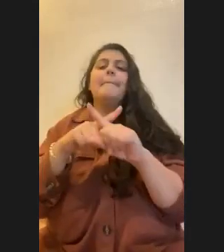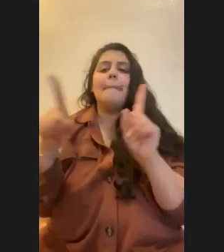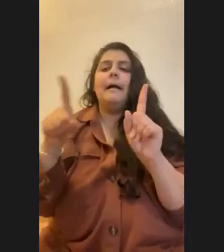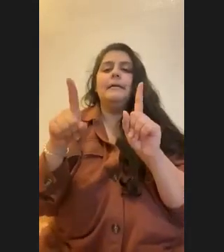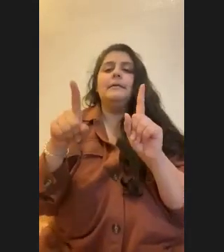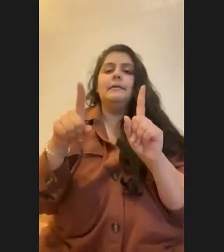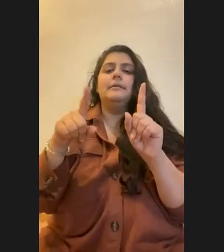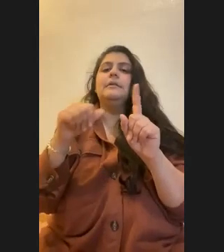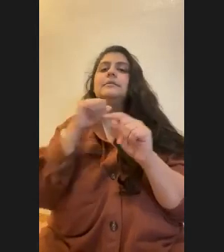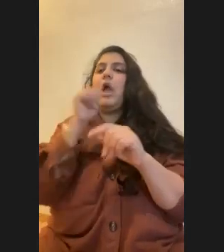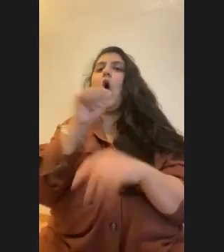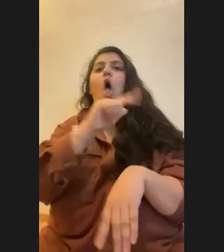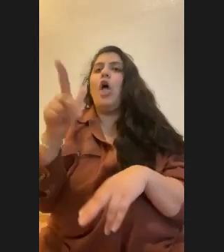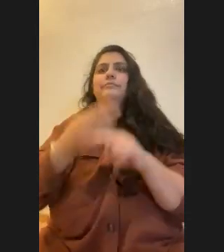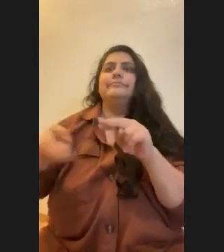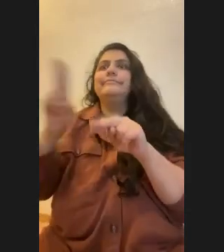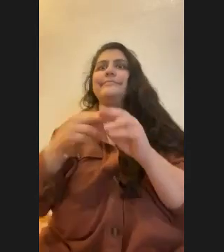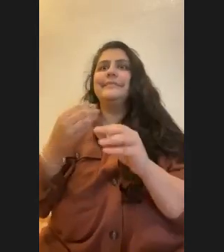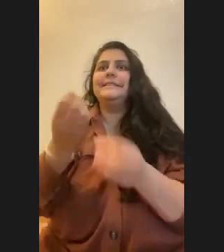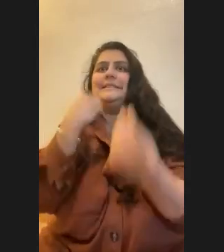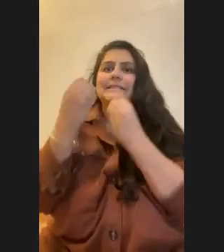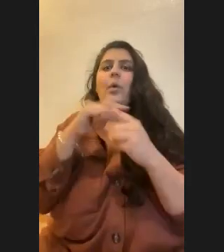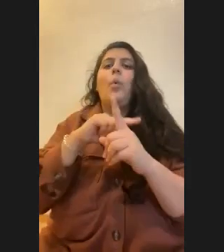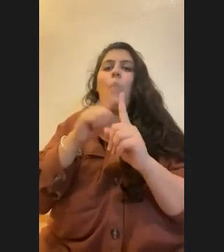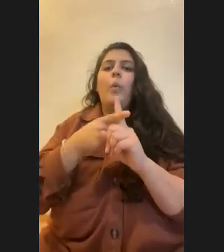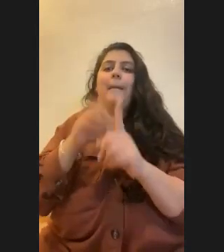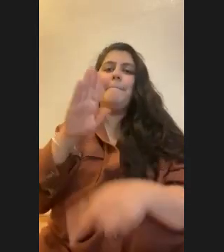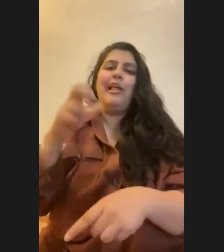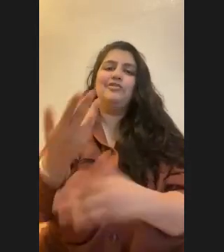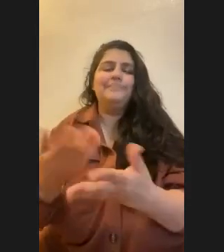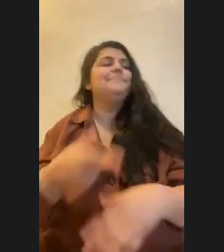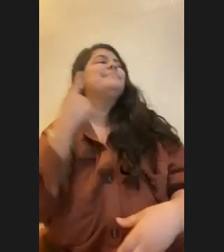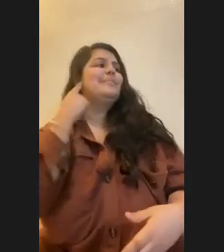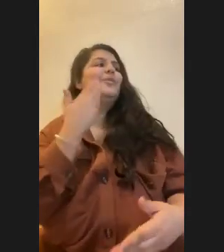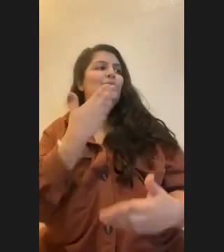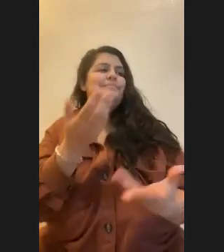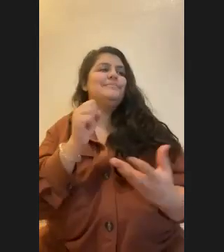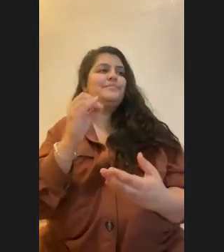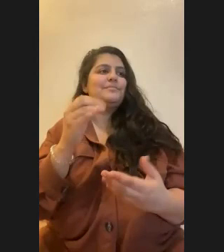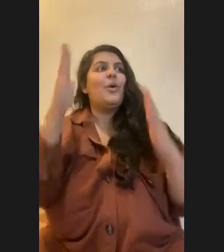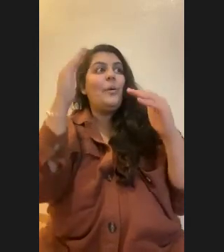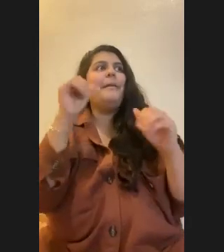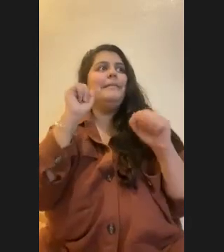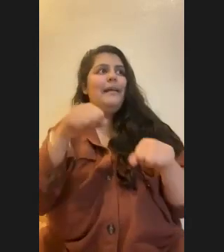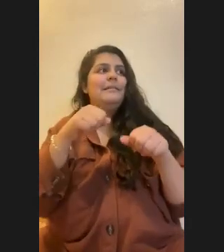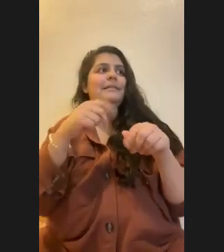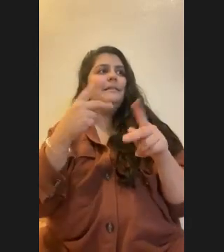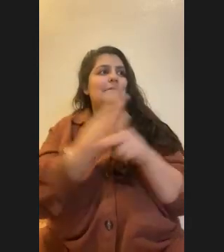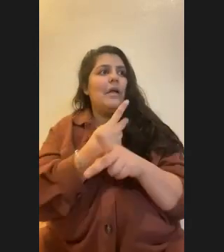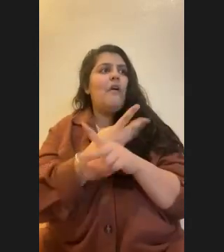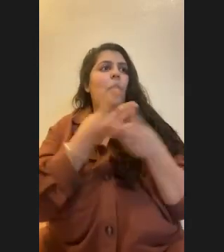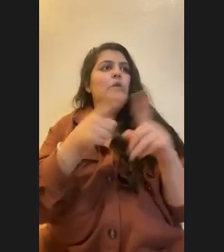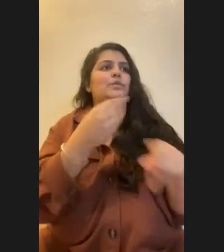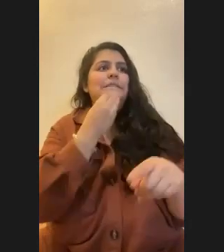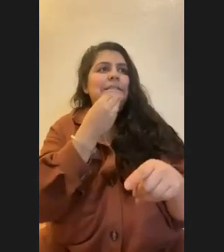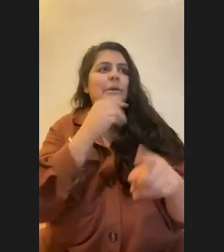their feeding when they bleach. So. Sounds good. So you to hope they can figure out a way to eat while they're waiting for their